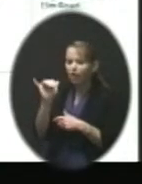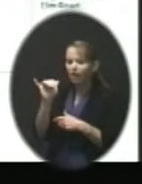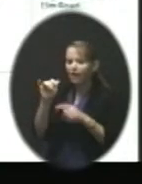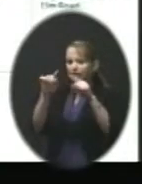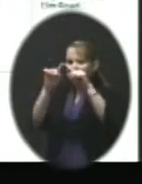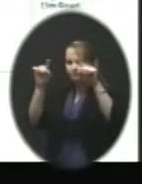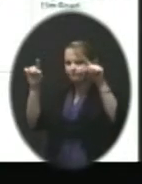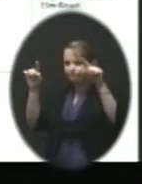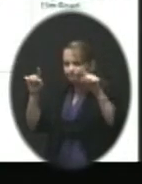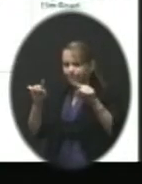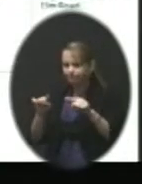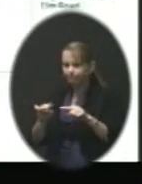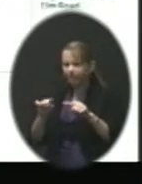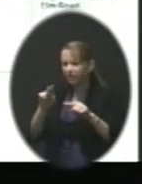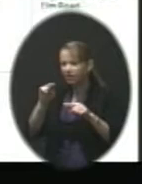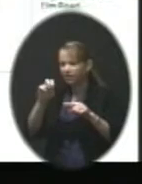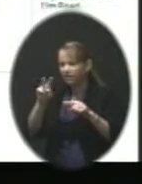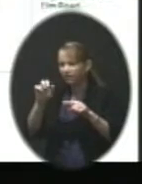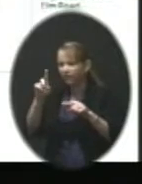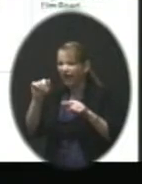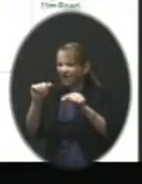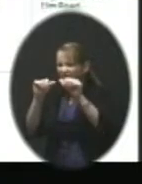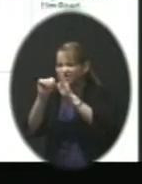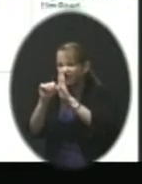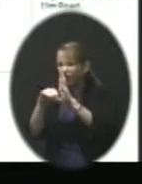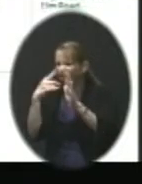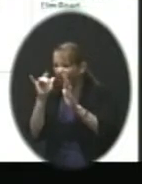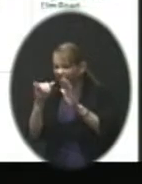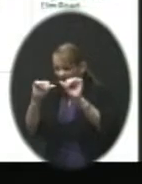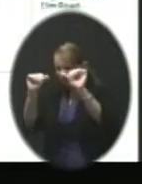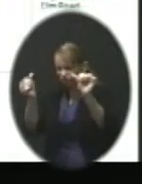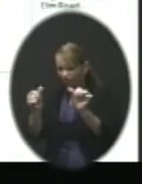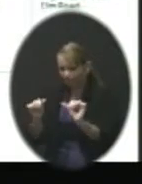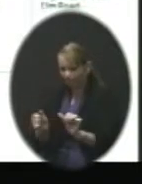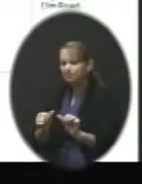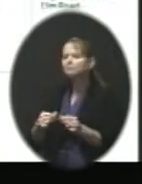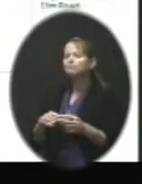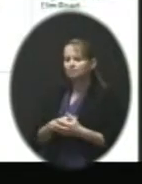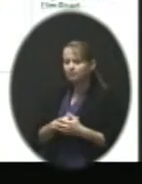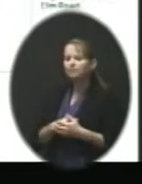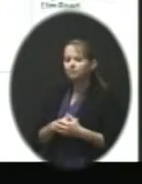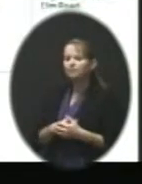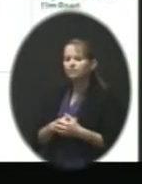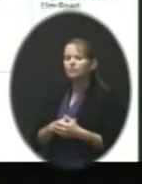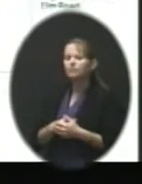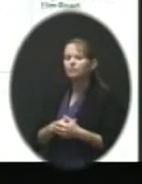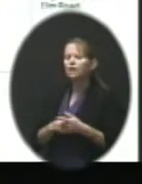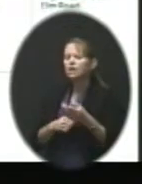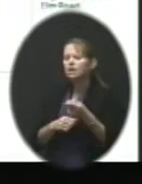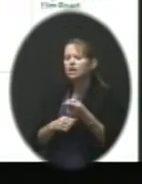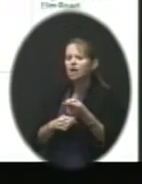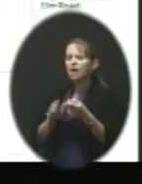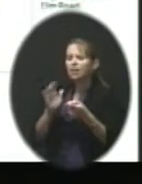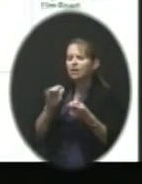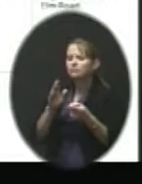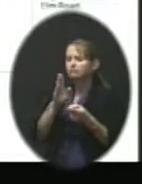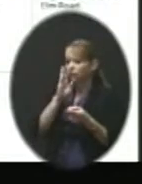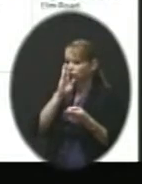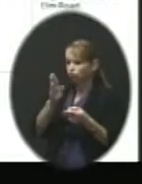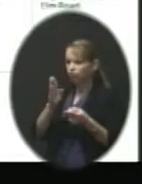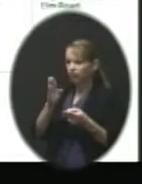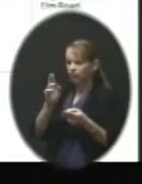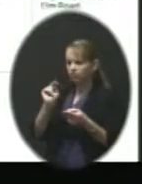Nevada. So that's kind of the area of focus as I describe those boundaries a lot. This is kind of a straight northern boundary